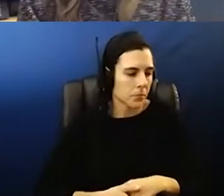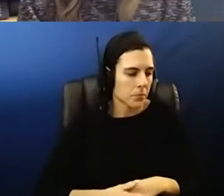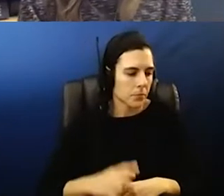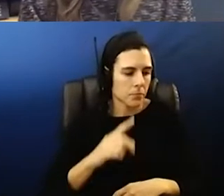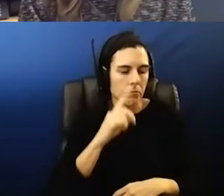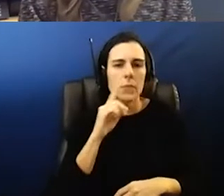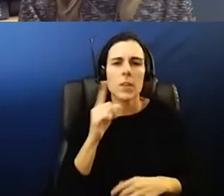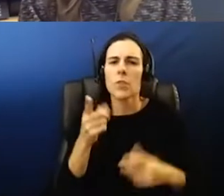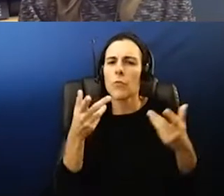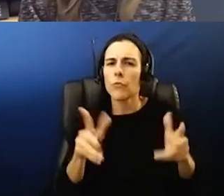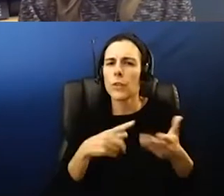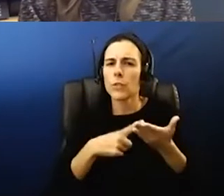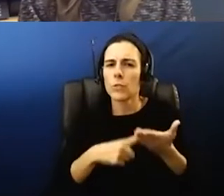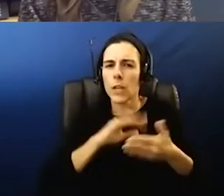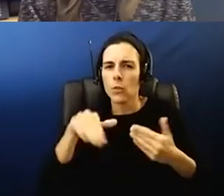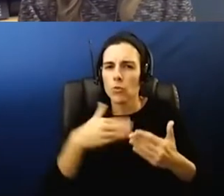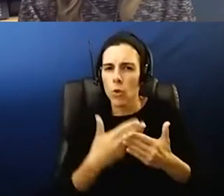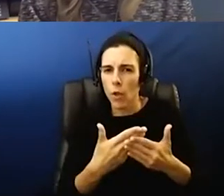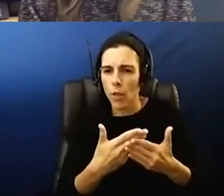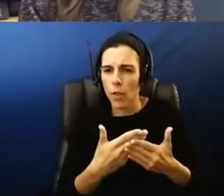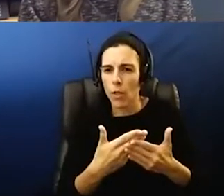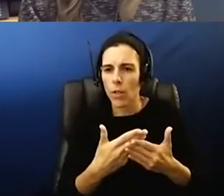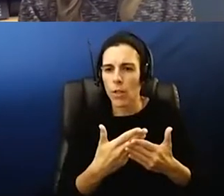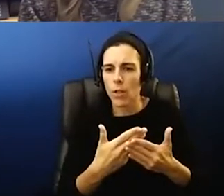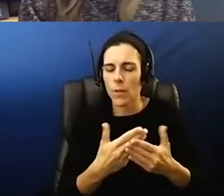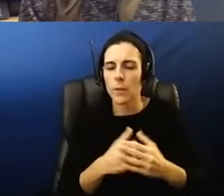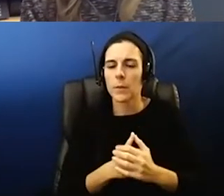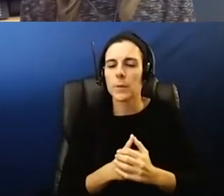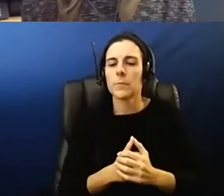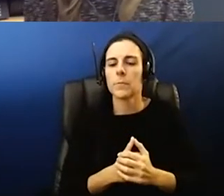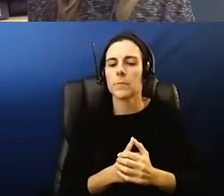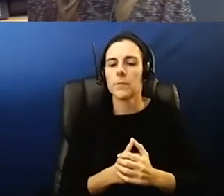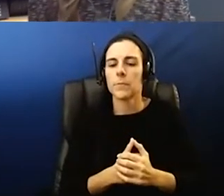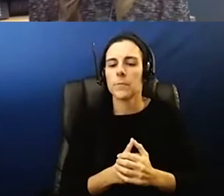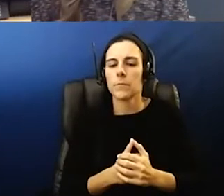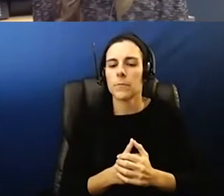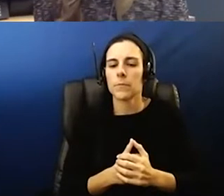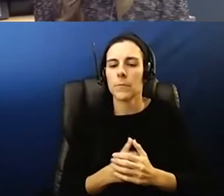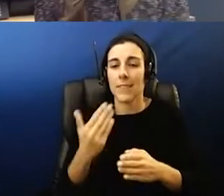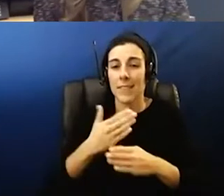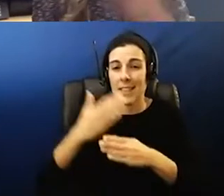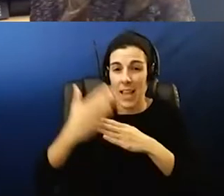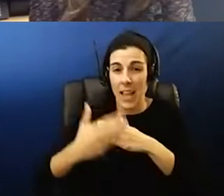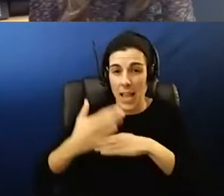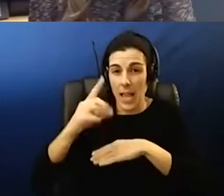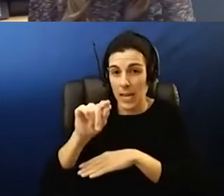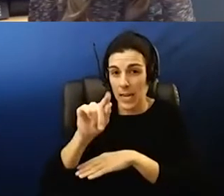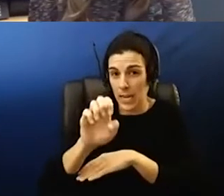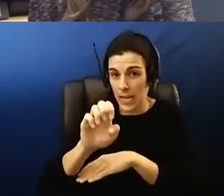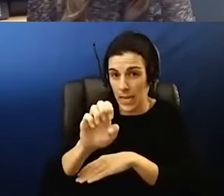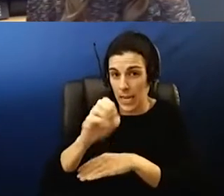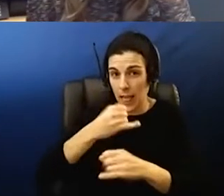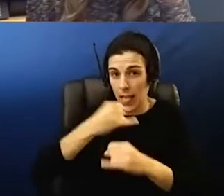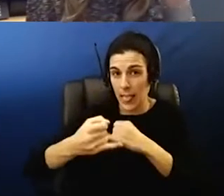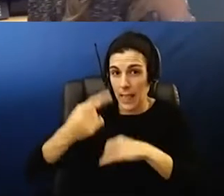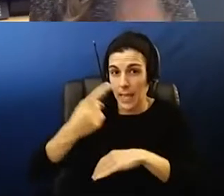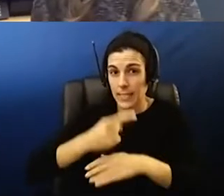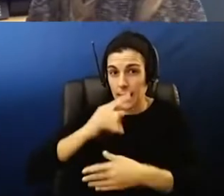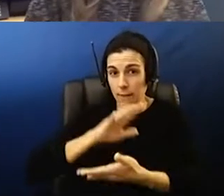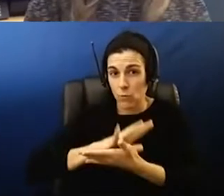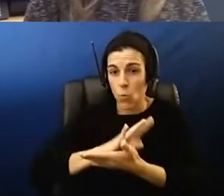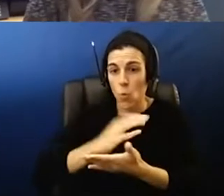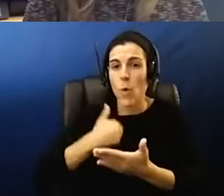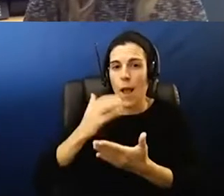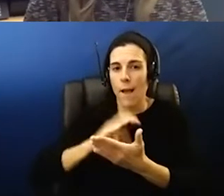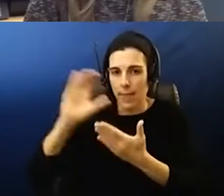all um we haven't amended our calendar of the end date you know the last day of school uh so we're uh we're